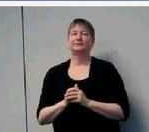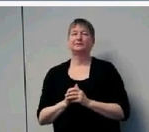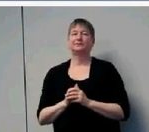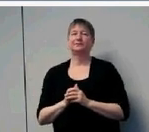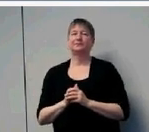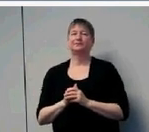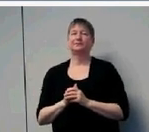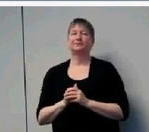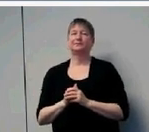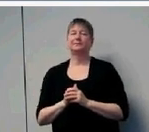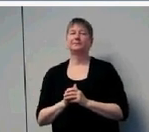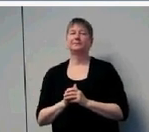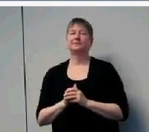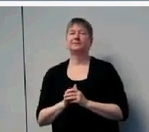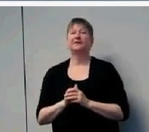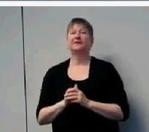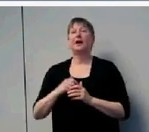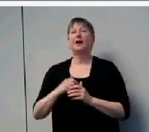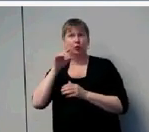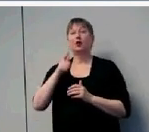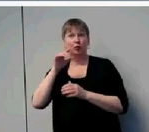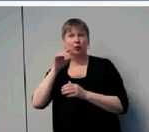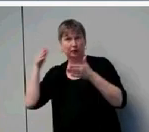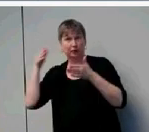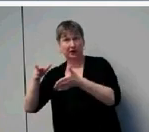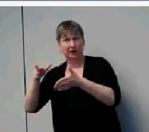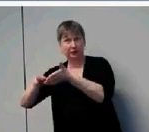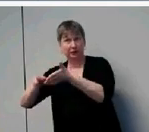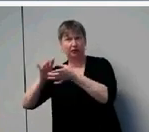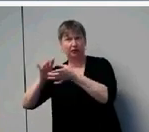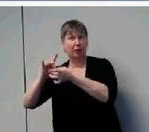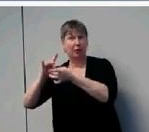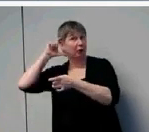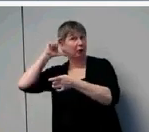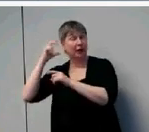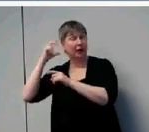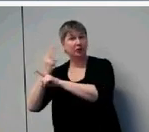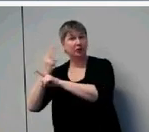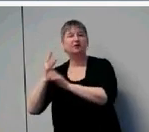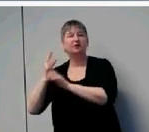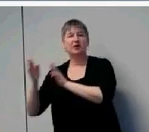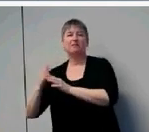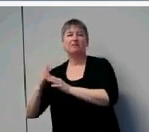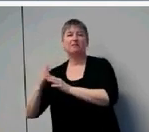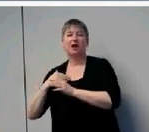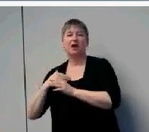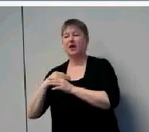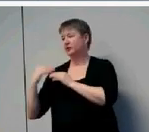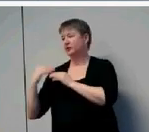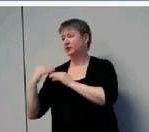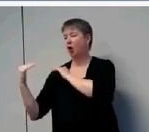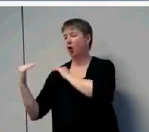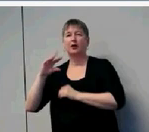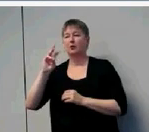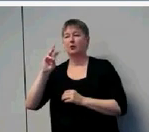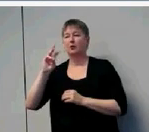This work was led by my colleague, Beth Walker. And these are data logging values at three different